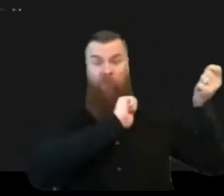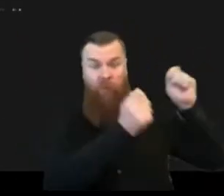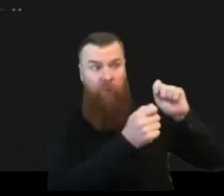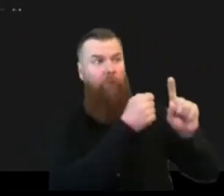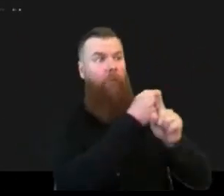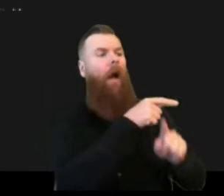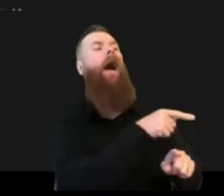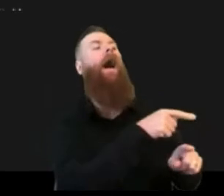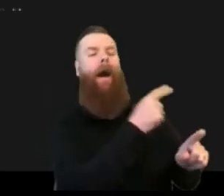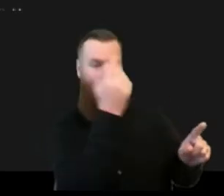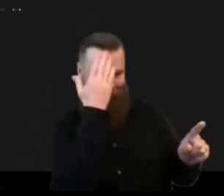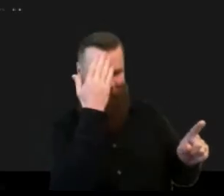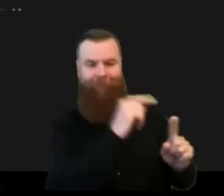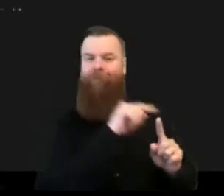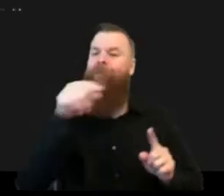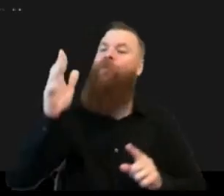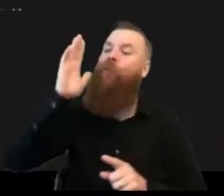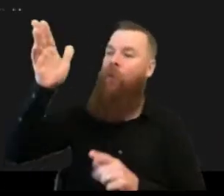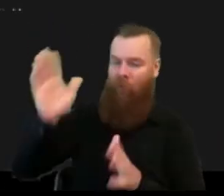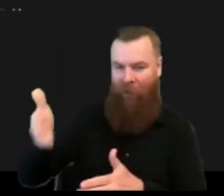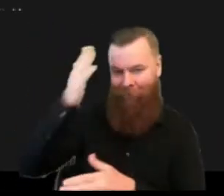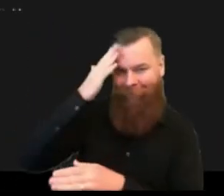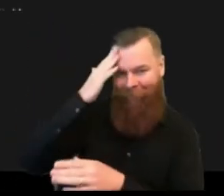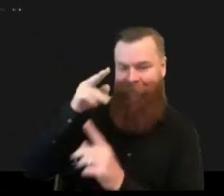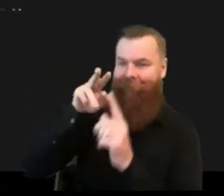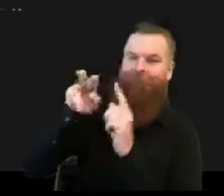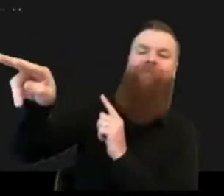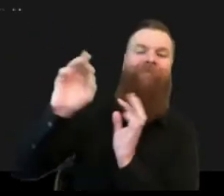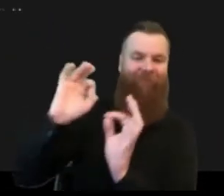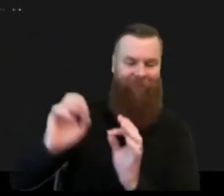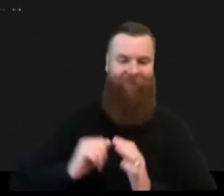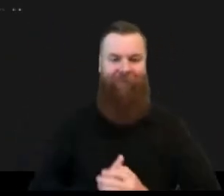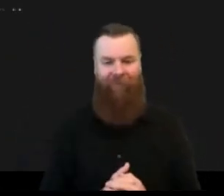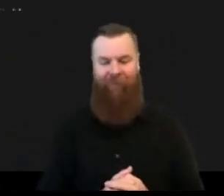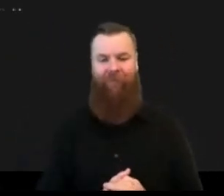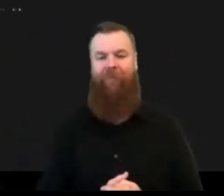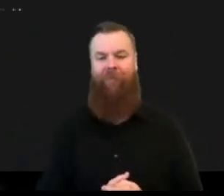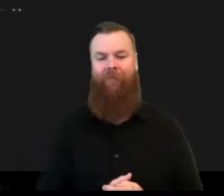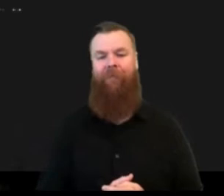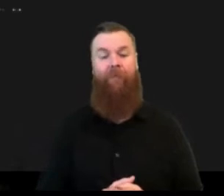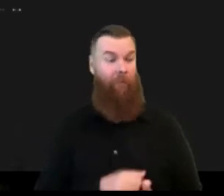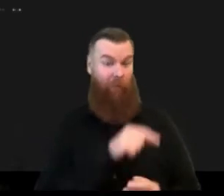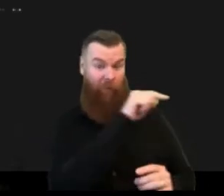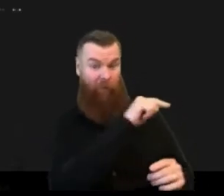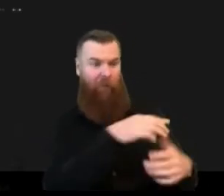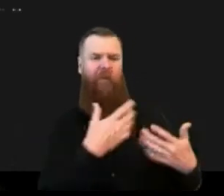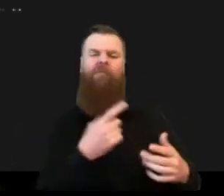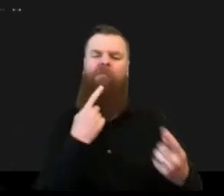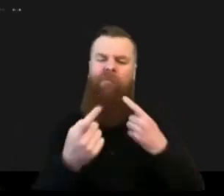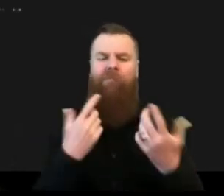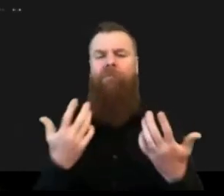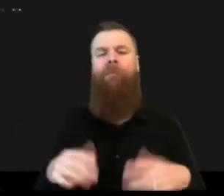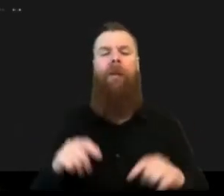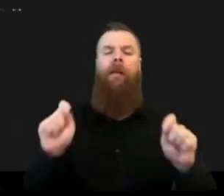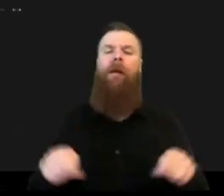participants mainly mentioned you know natural hazards so mainly talking about you know shocks uh related to